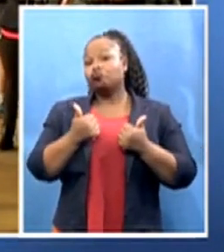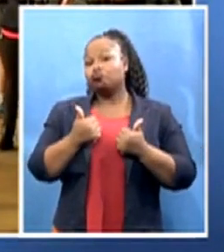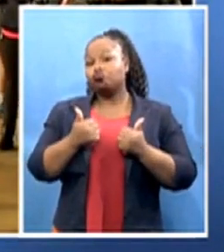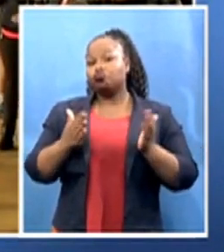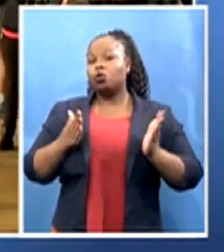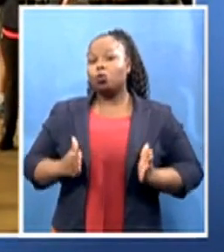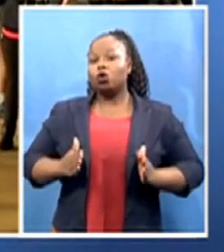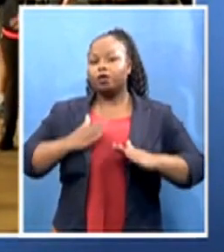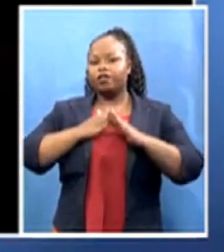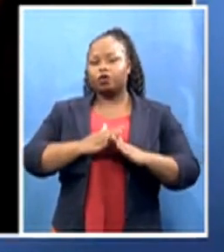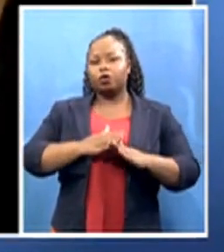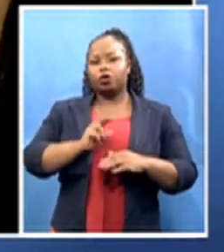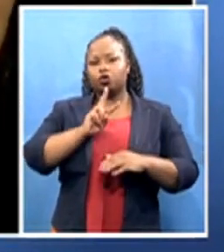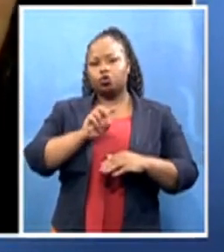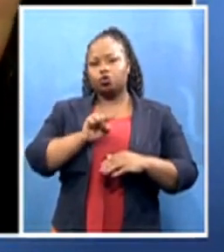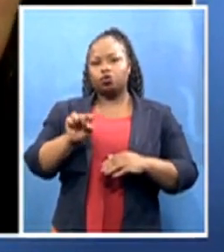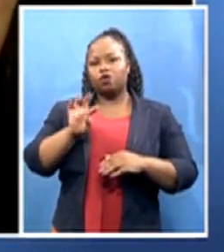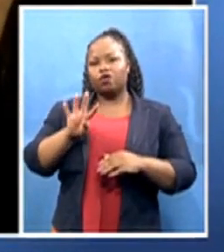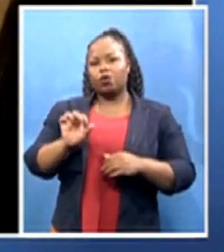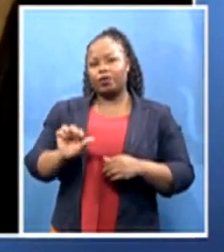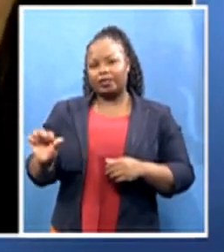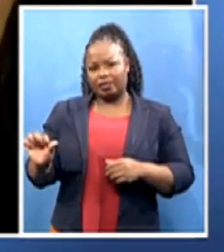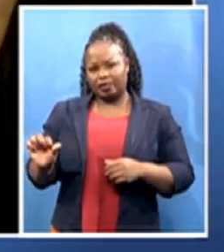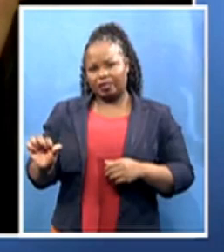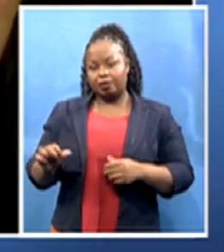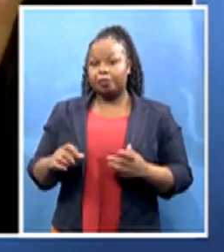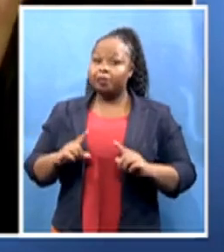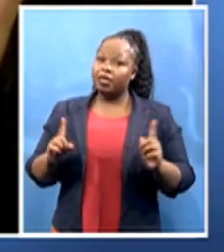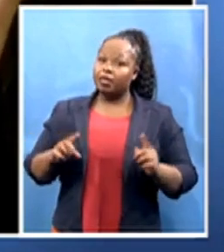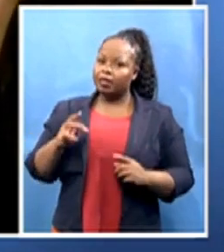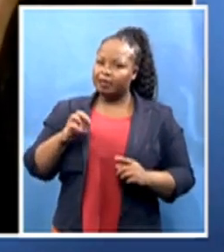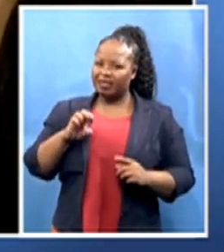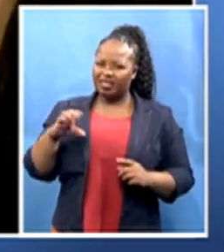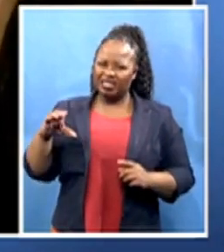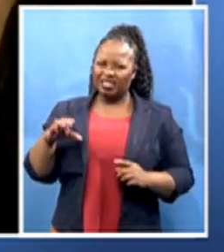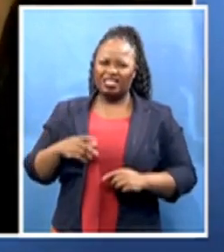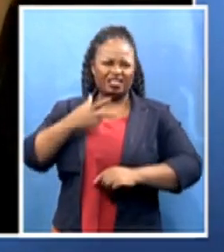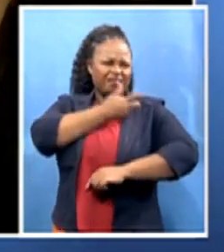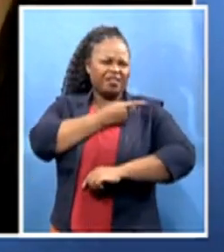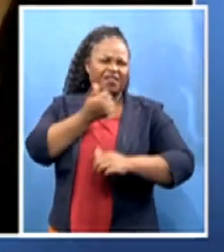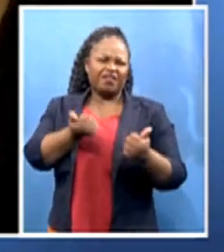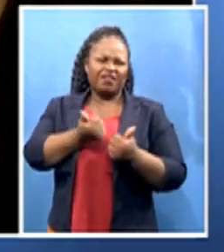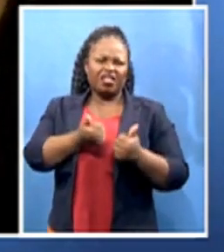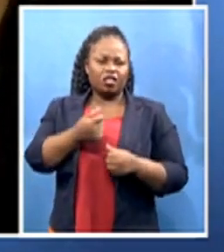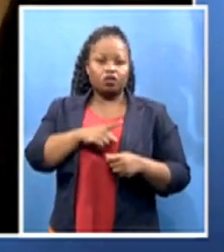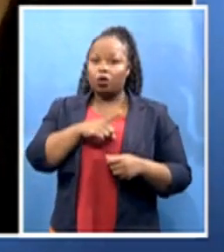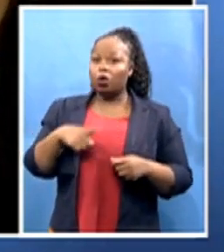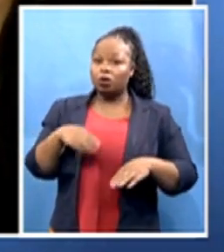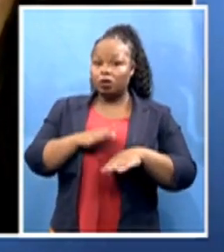And so obviously the MEC has had a breakthrough infection. She has been vaccinated